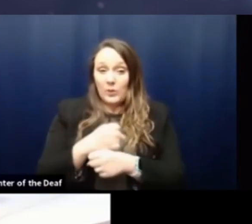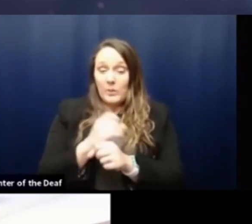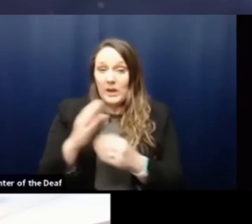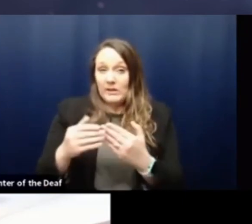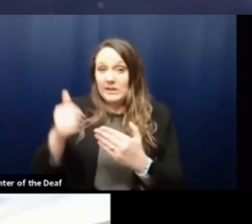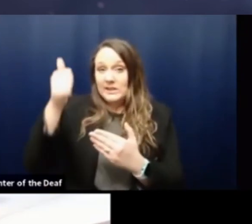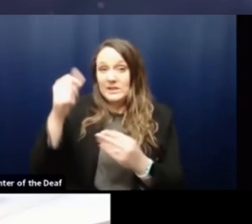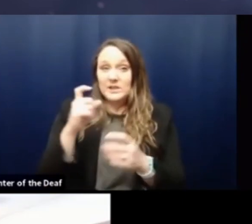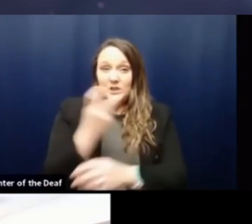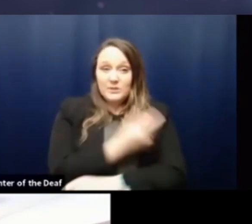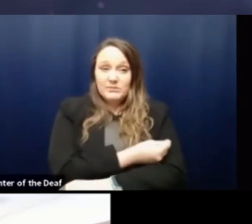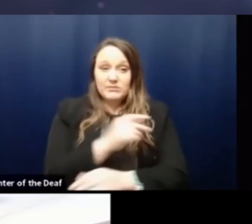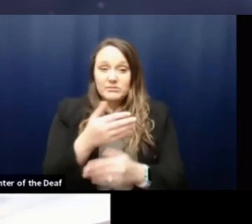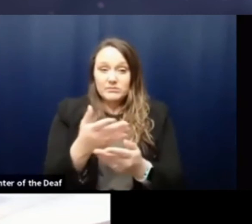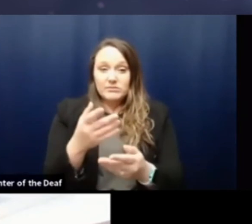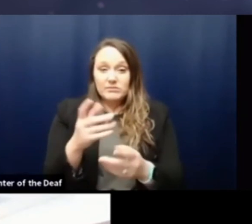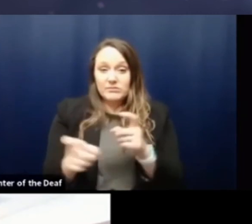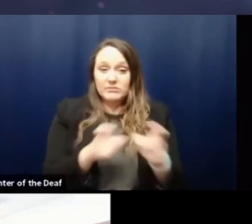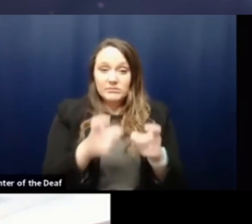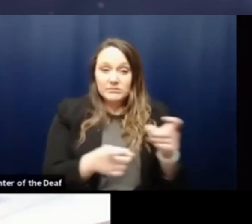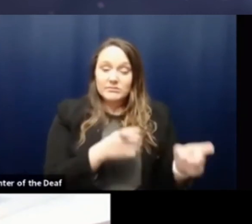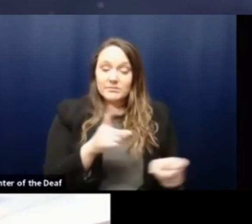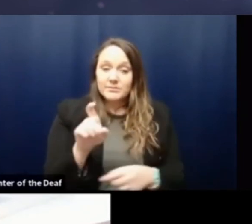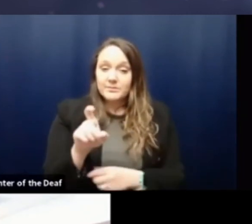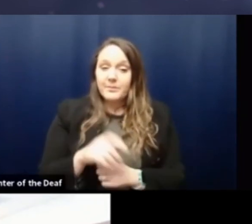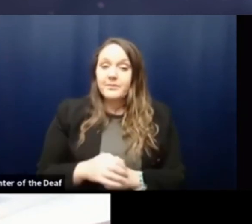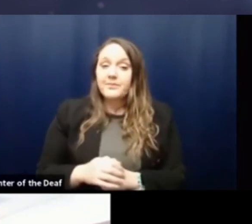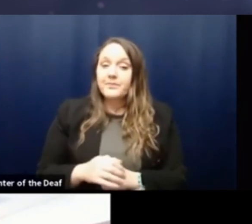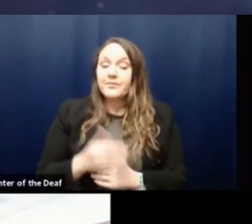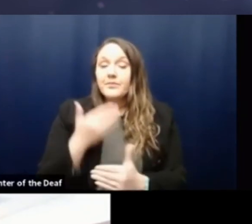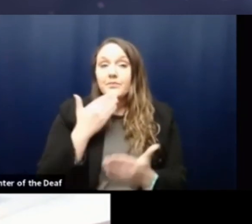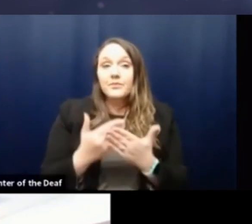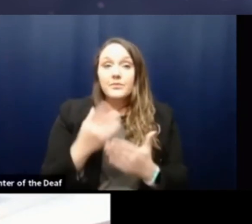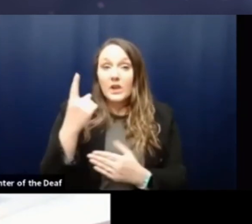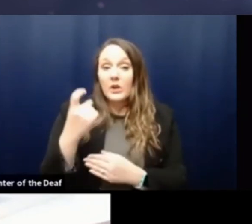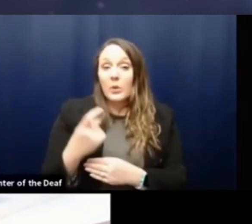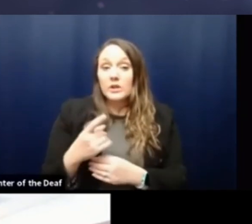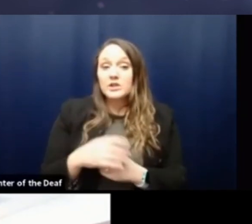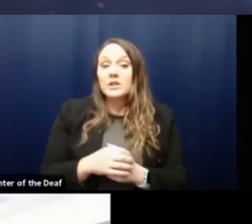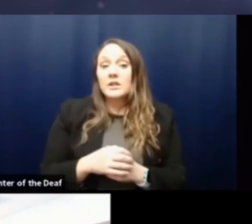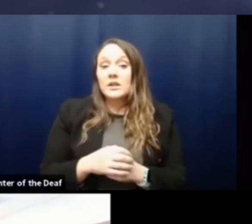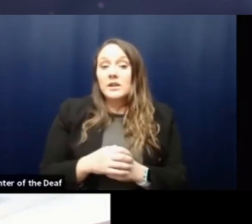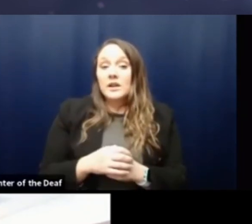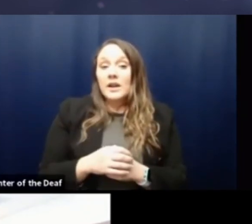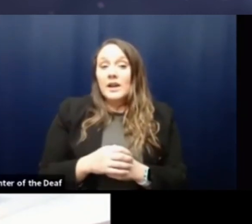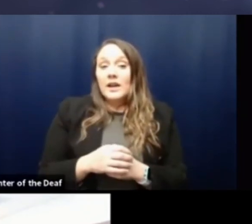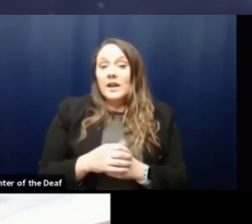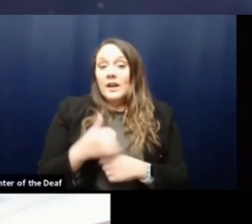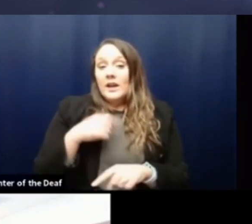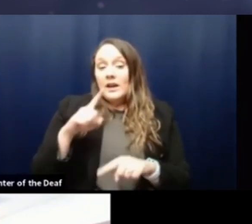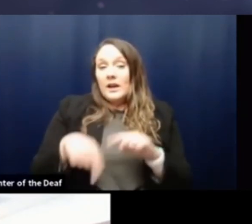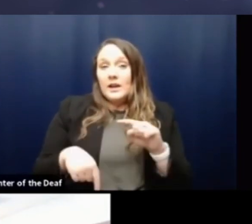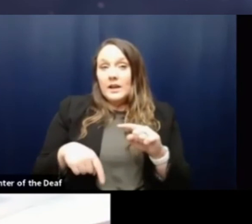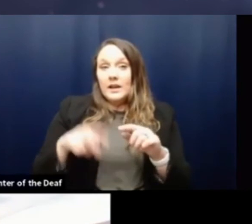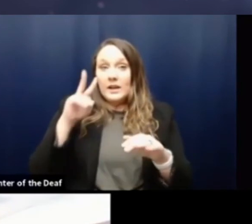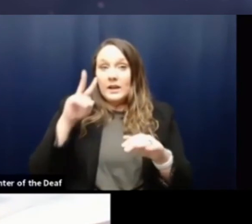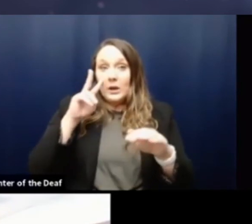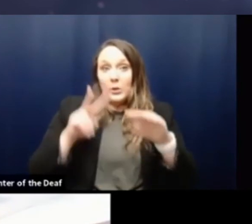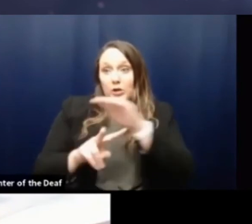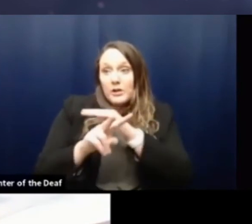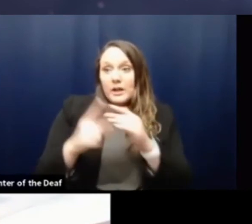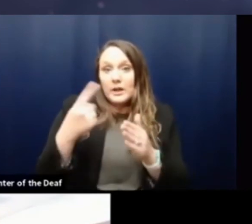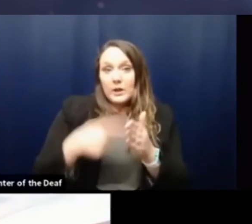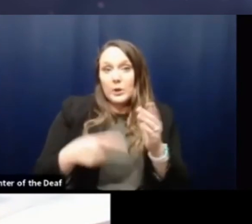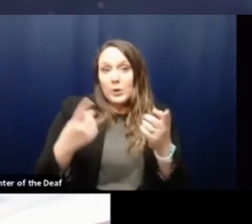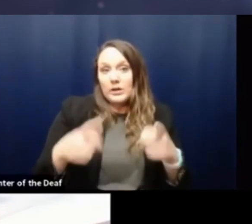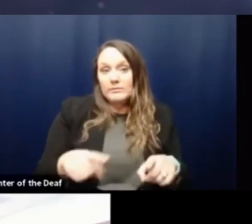across eligible populations? So that's a great question. And, um, it's not, I can't really predict what's going to happen. I